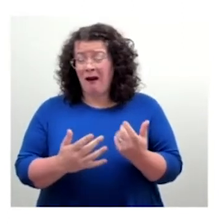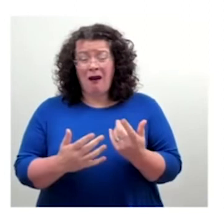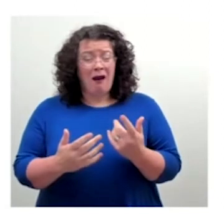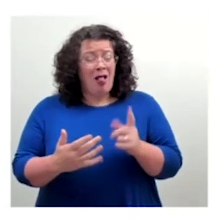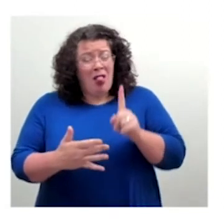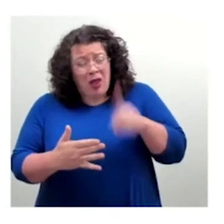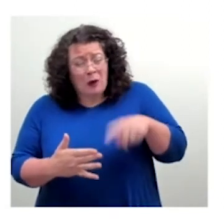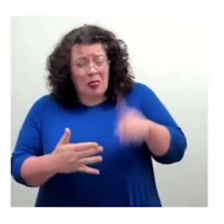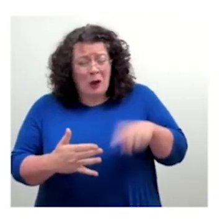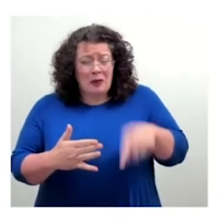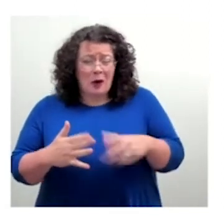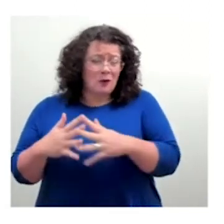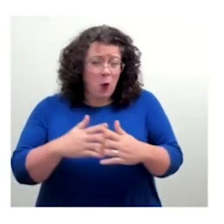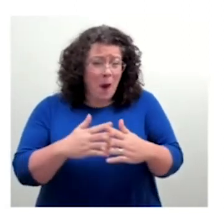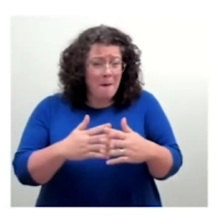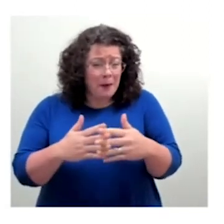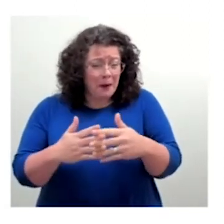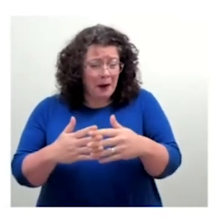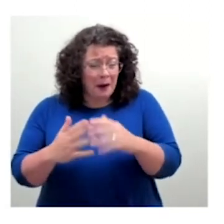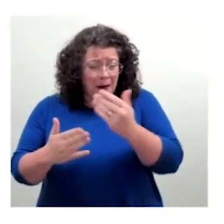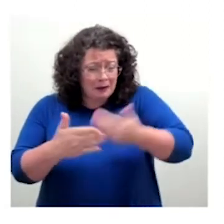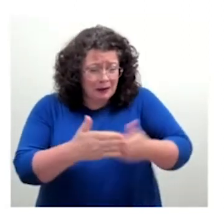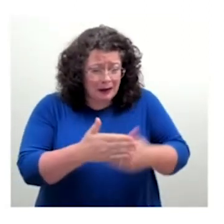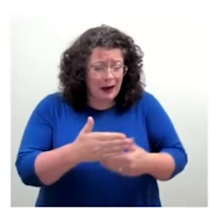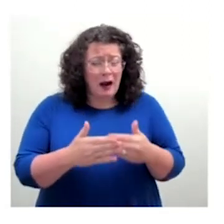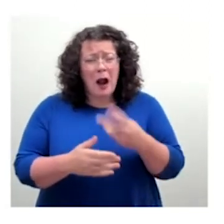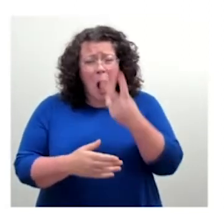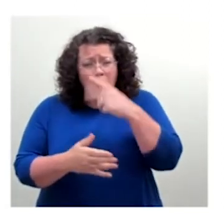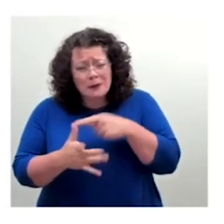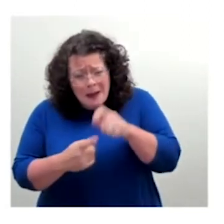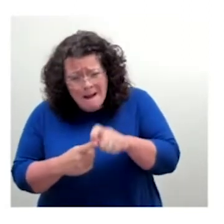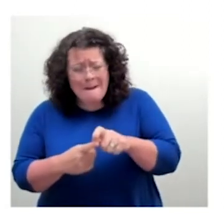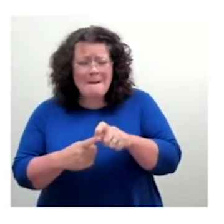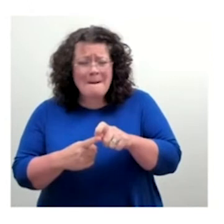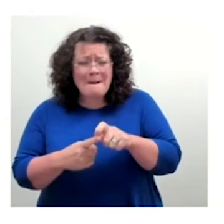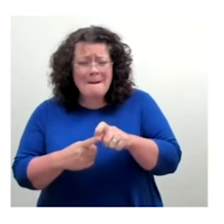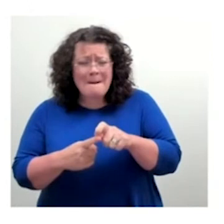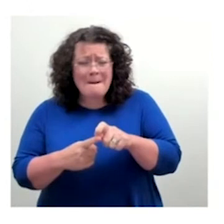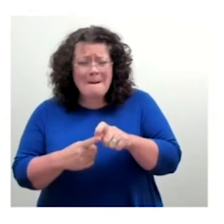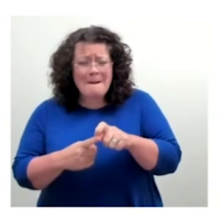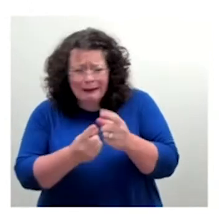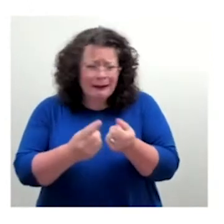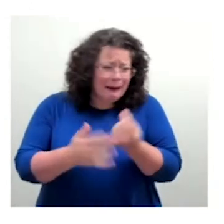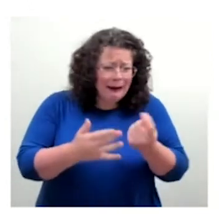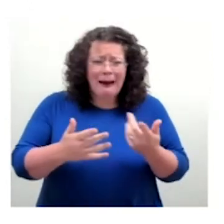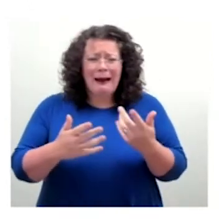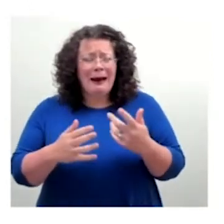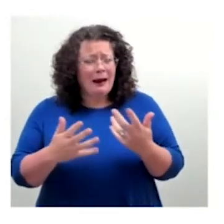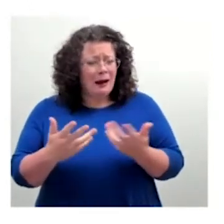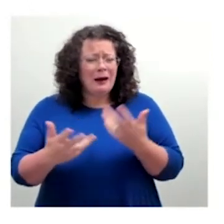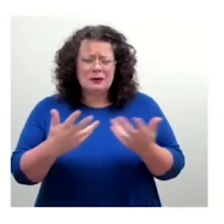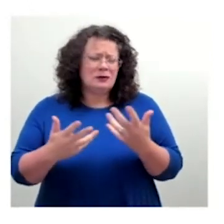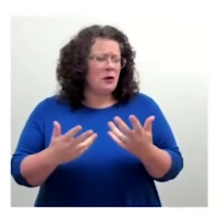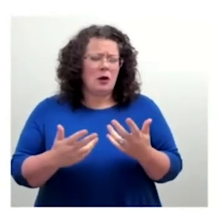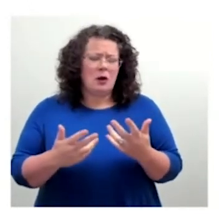everywhere, everywhere. But because we are retiring our typeface licenses, that's forcing us to do real thorough audits of where